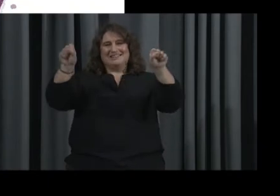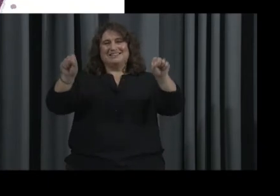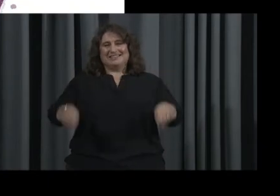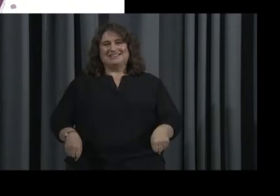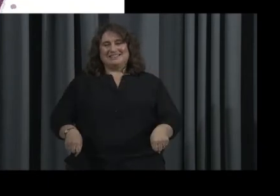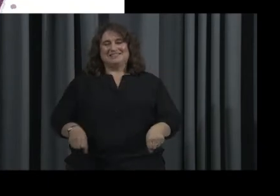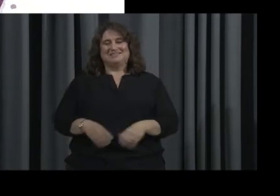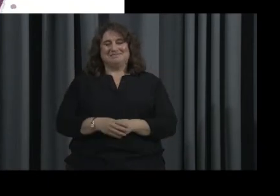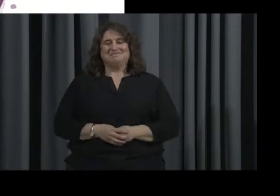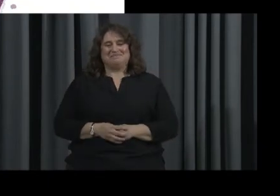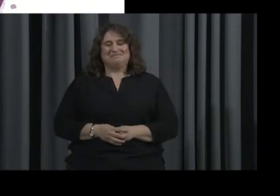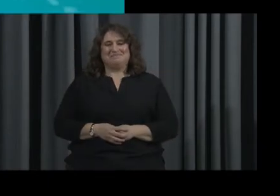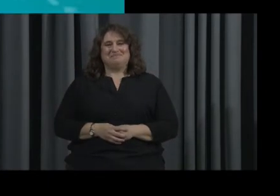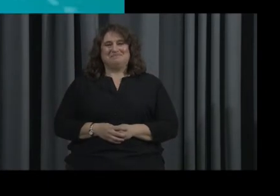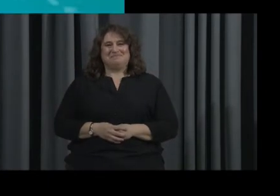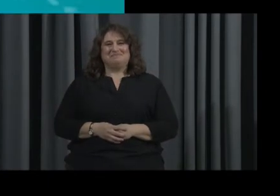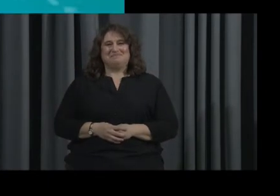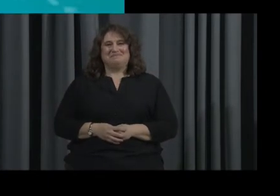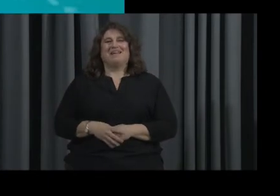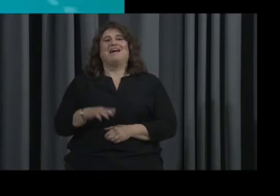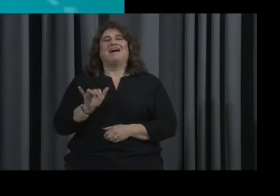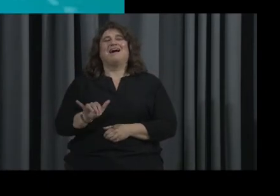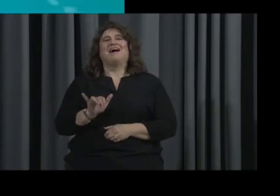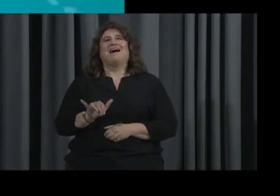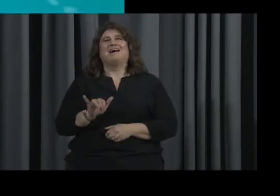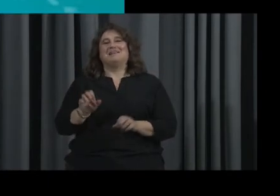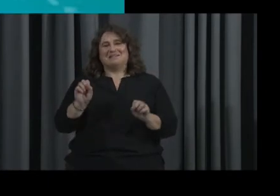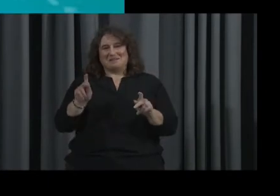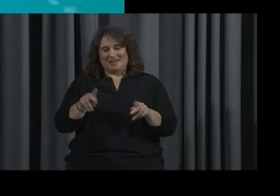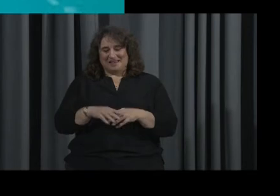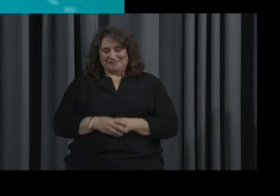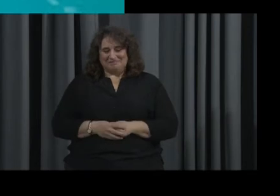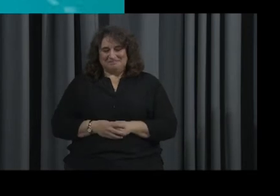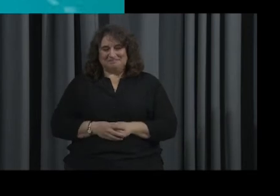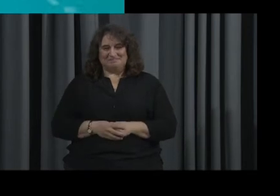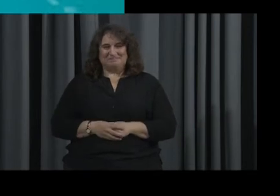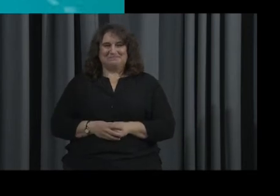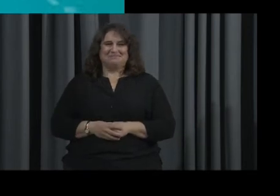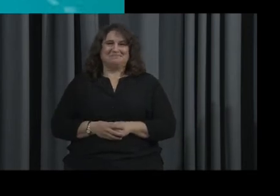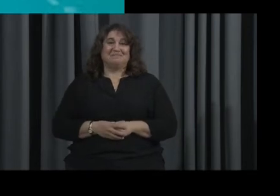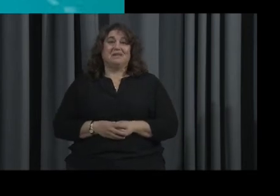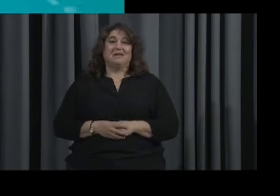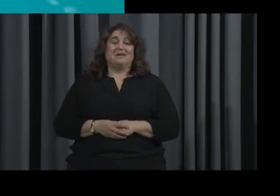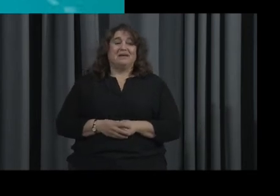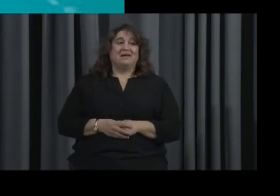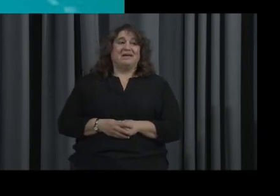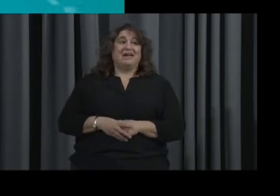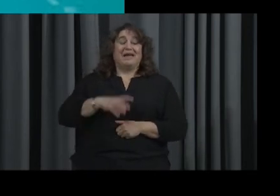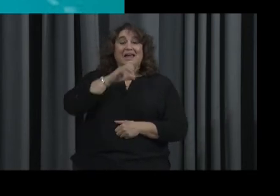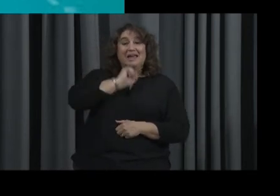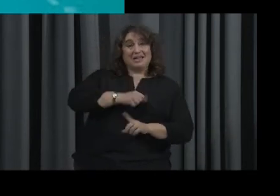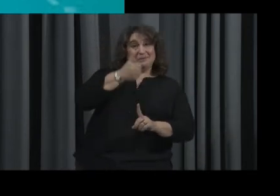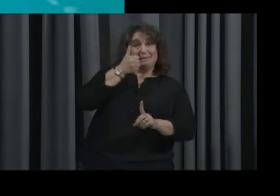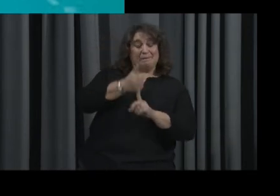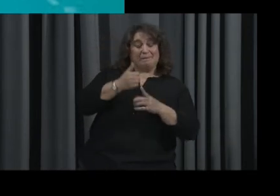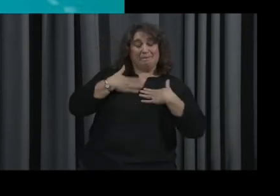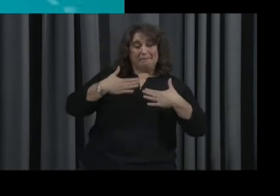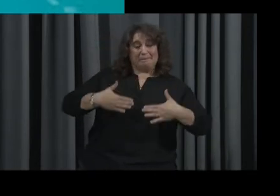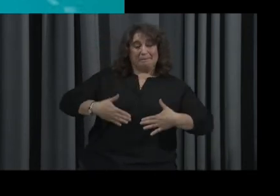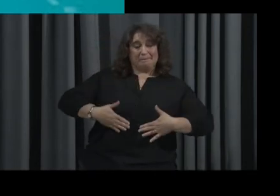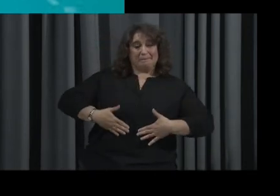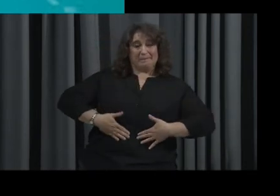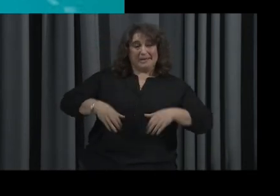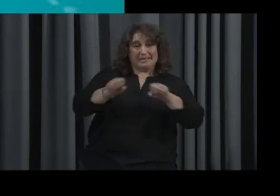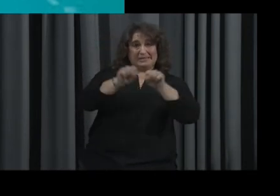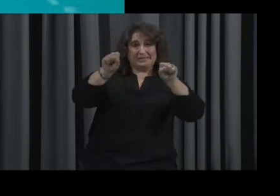So, it's our respiratory. All right. All right. How about this? Age affects the body organ or